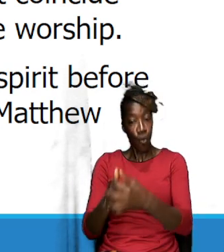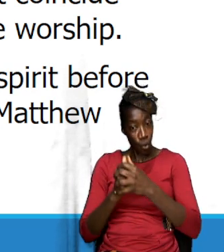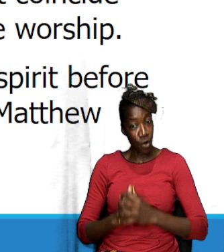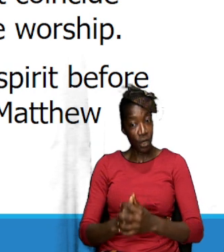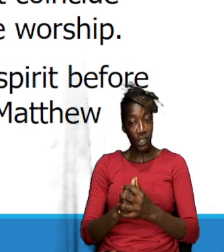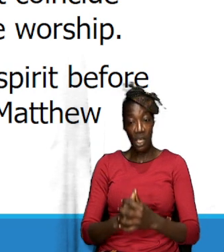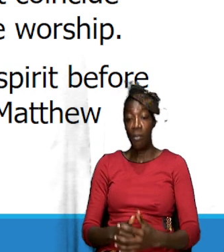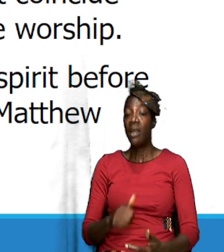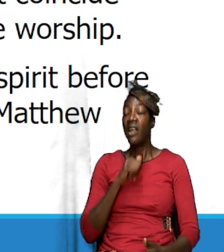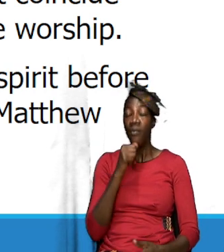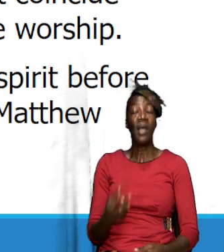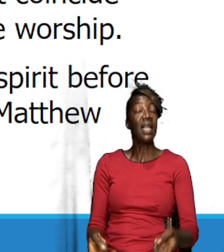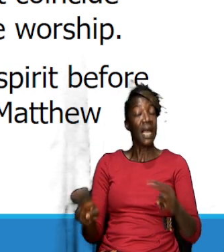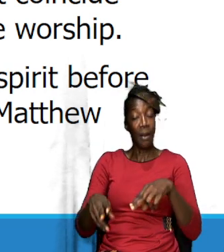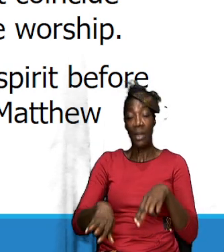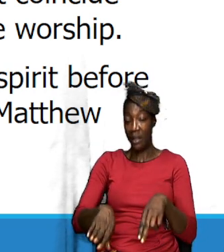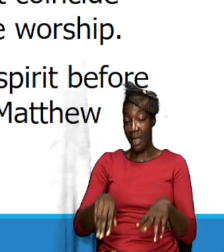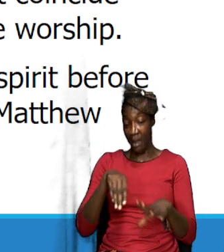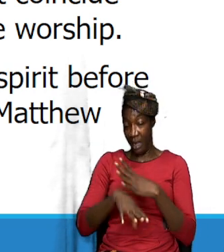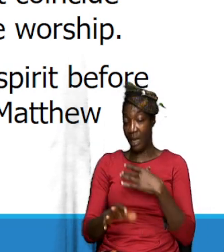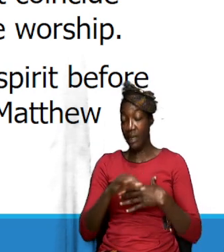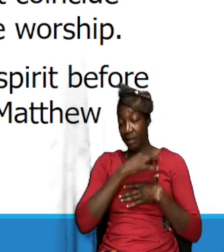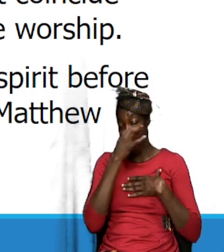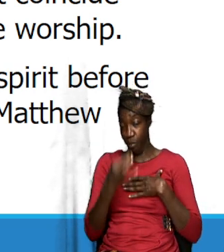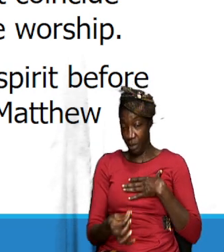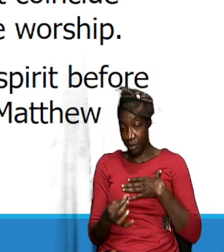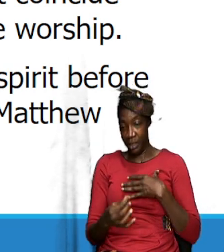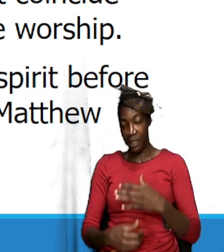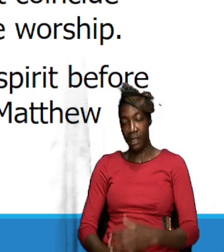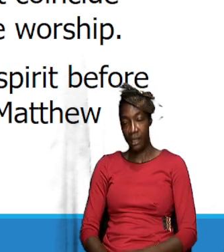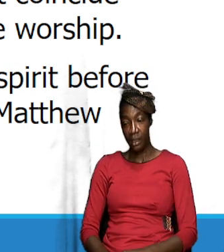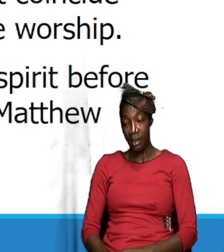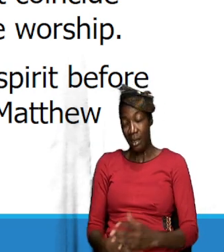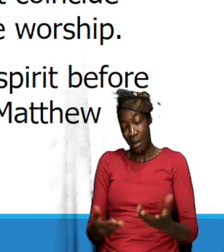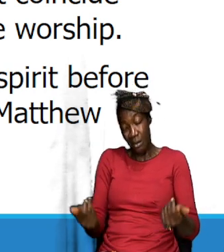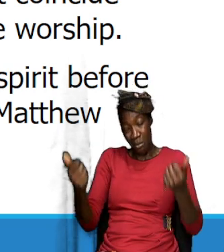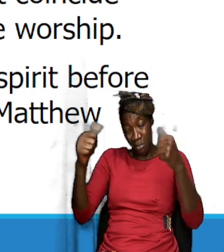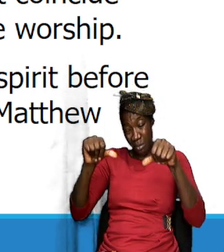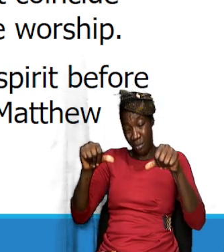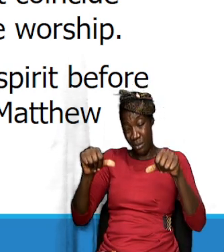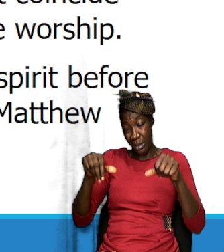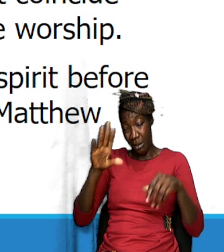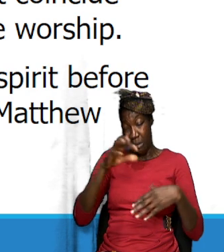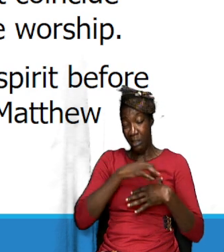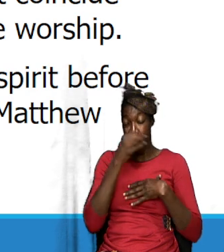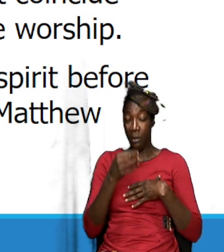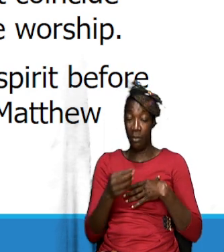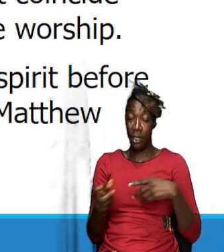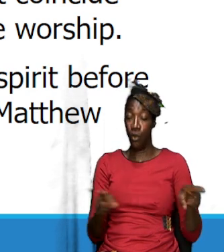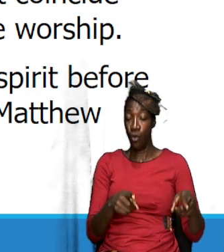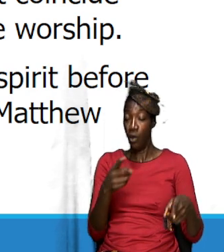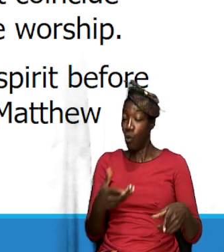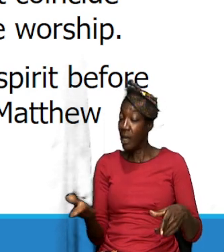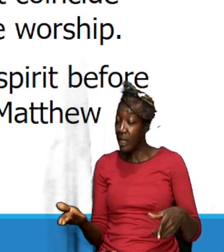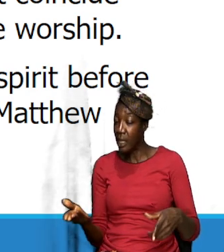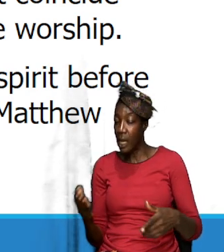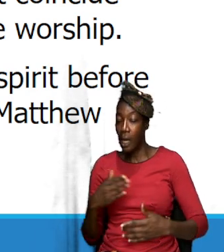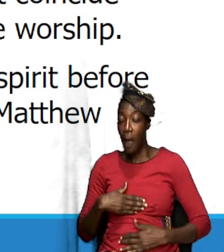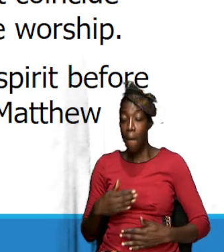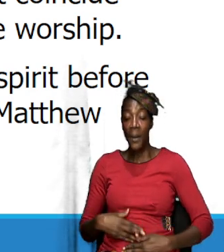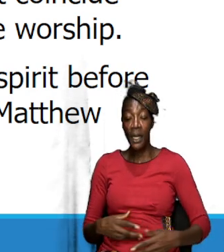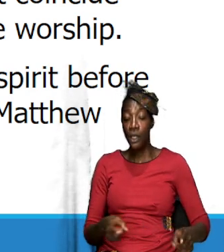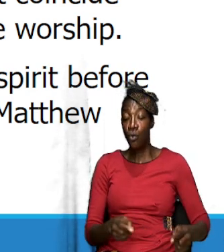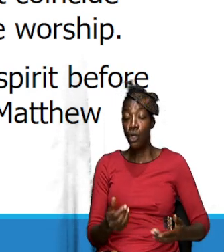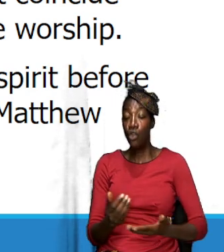is not happening there in your spirit because it's possible that your spirit is doing one thing and your body is doing something